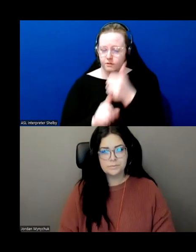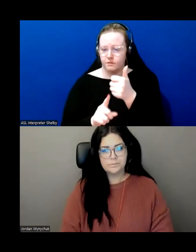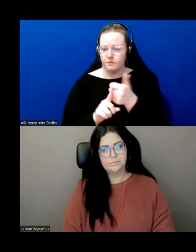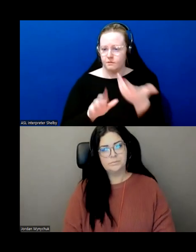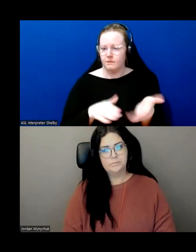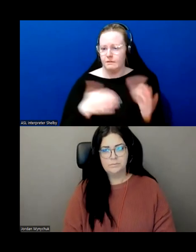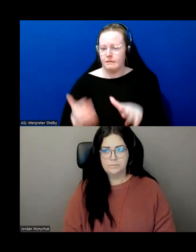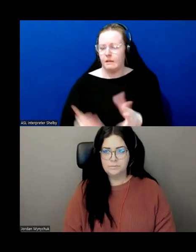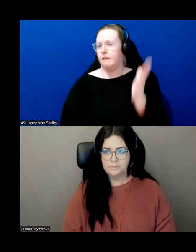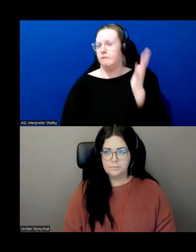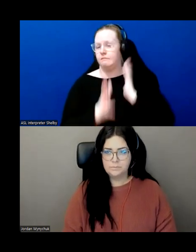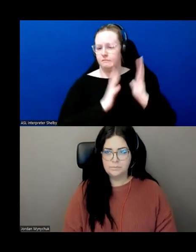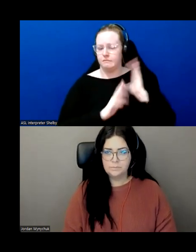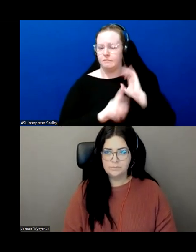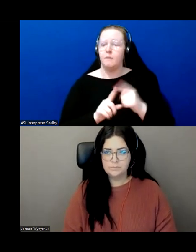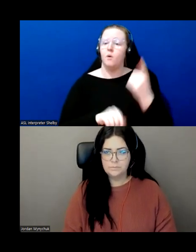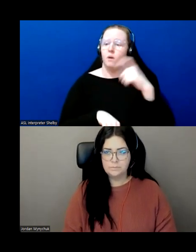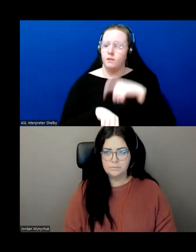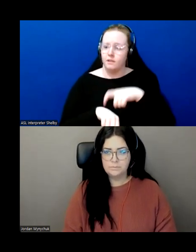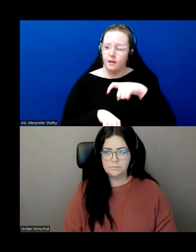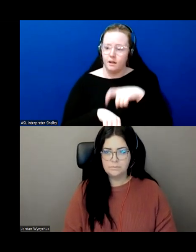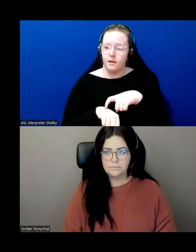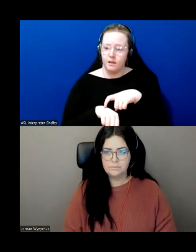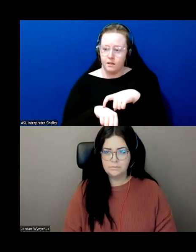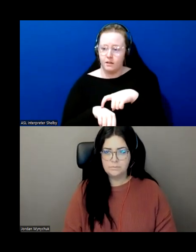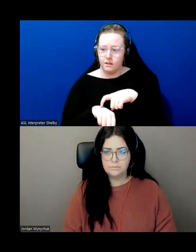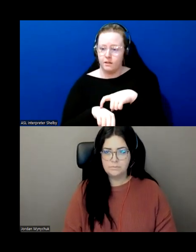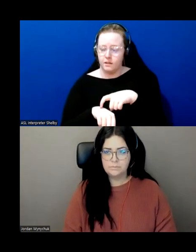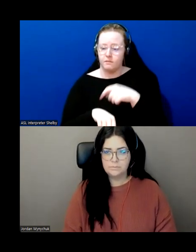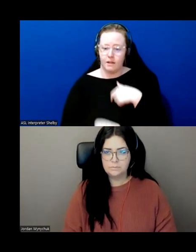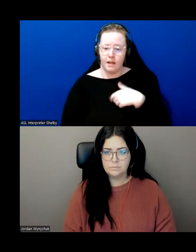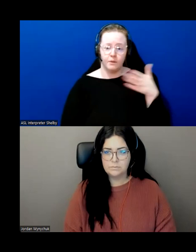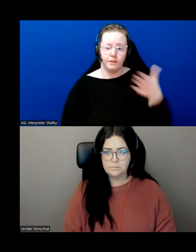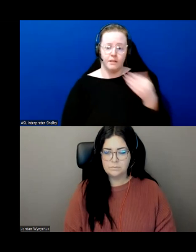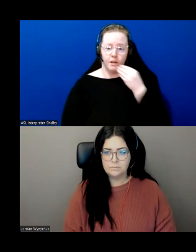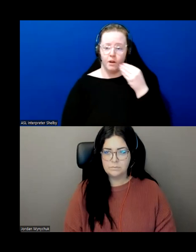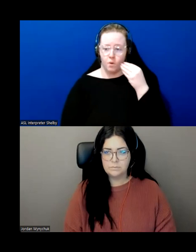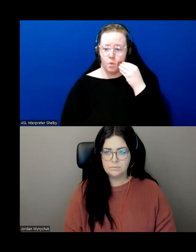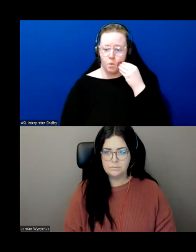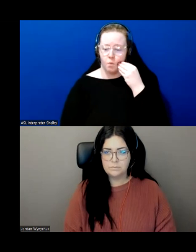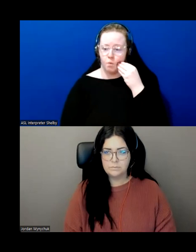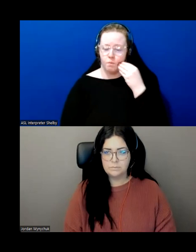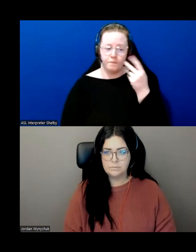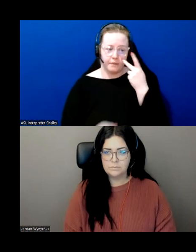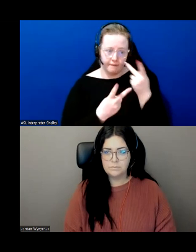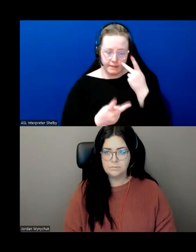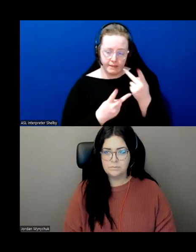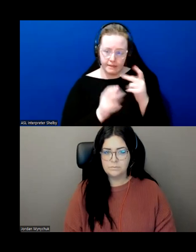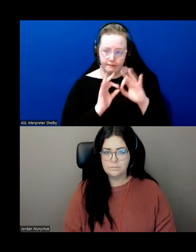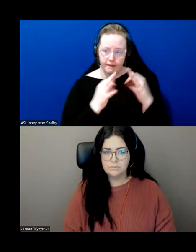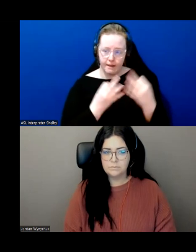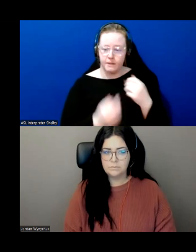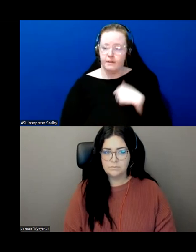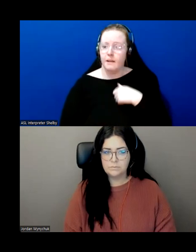uh one time i was uh on a business trip at home in cape breton and uh my mother called